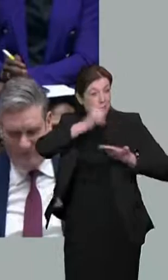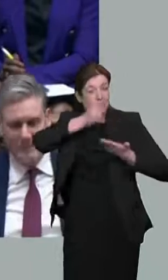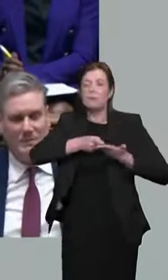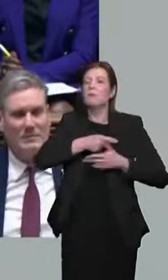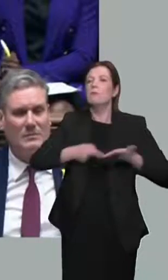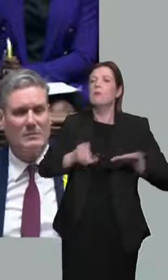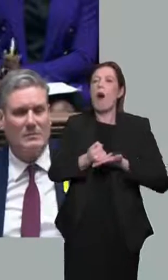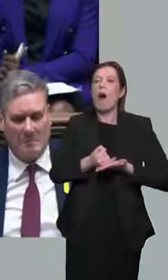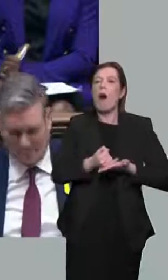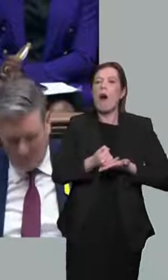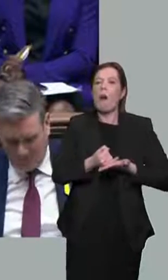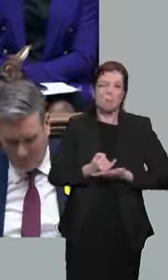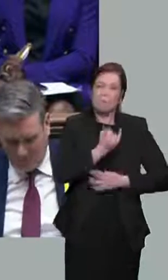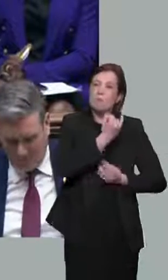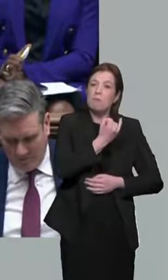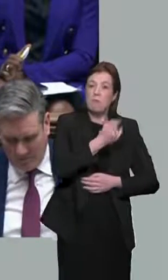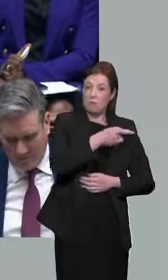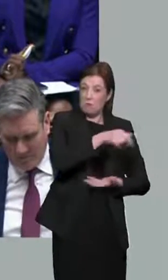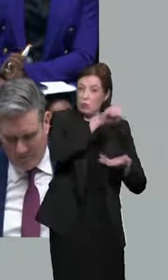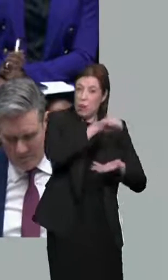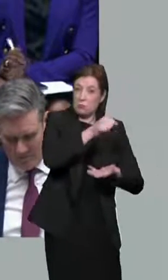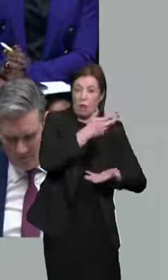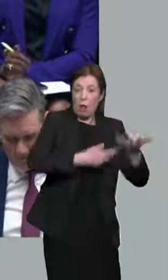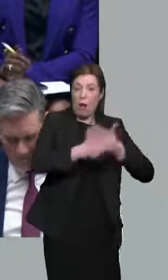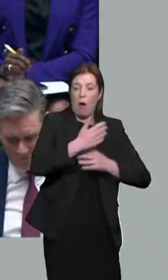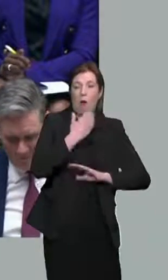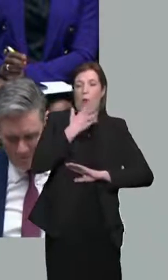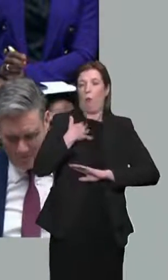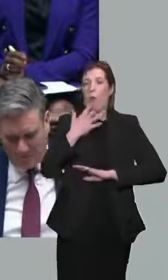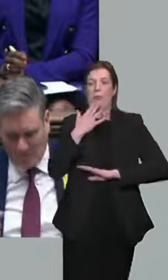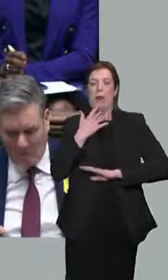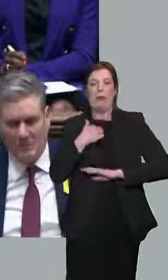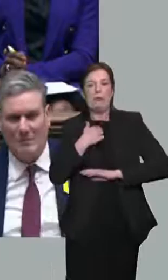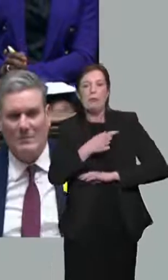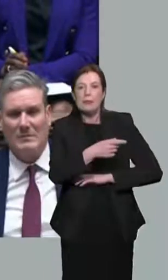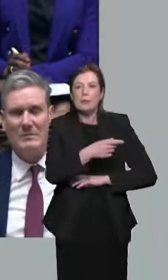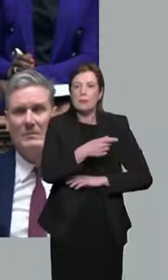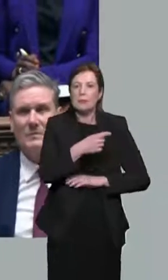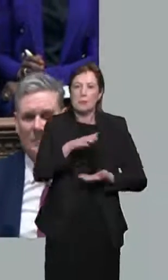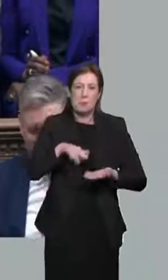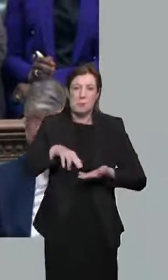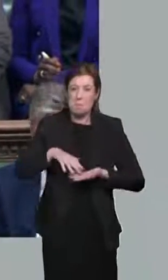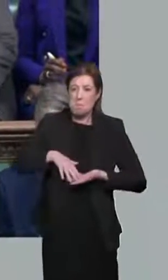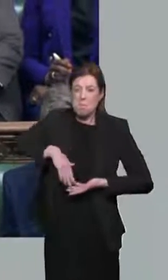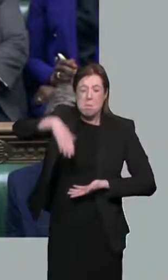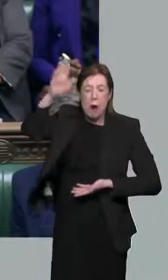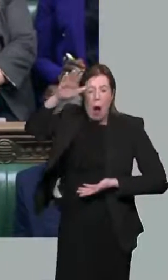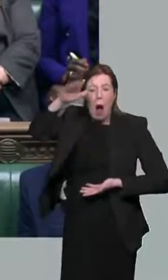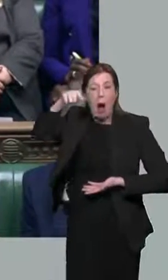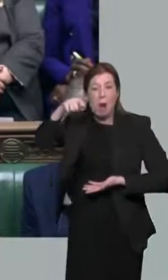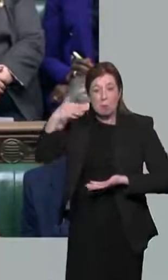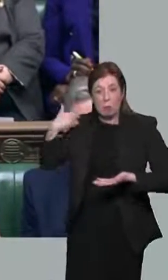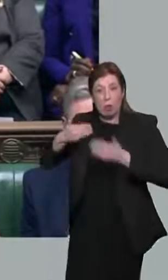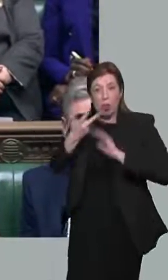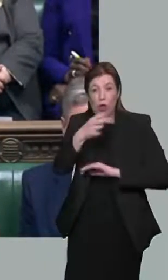Today the Chancellor has finally admitted he got that one wrong. Inflation is at its highest level for 30